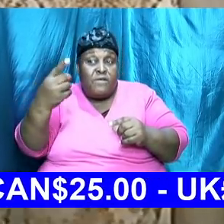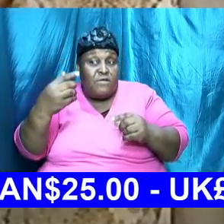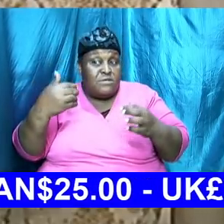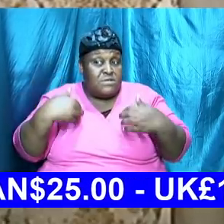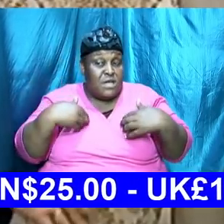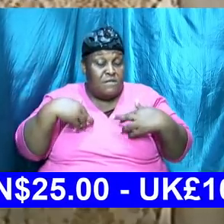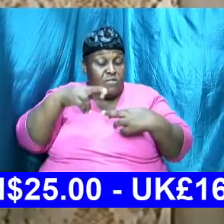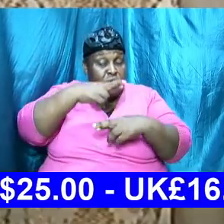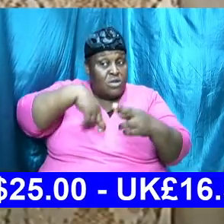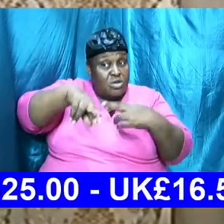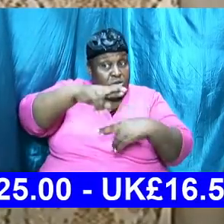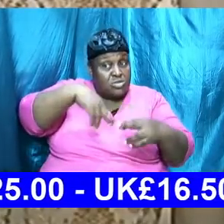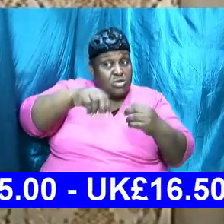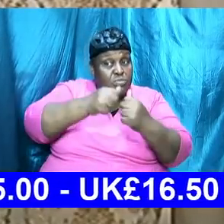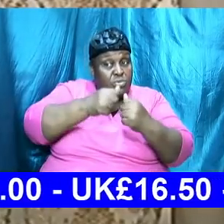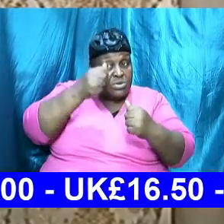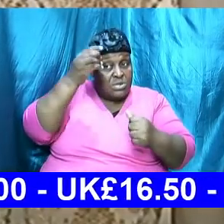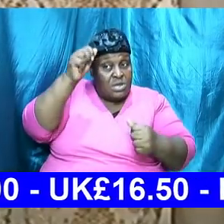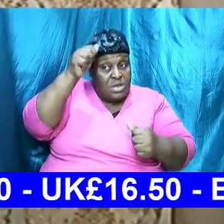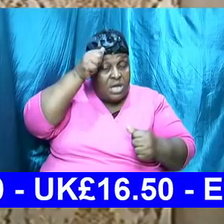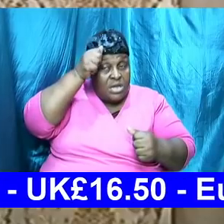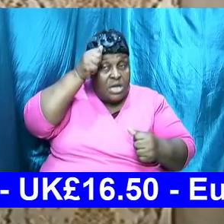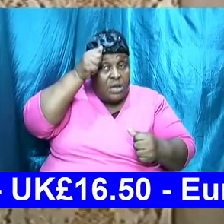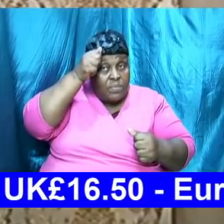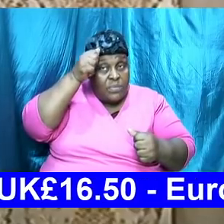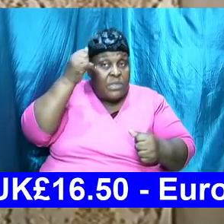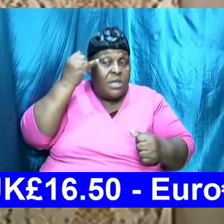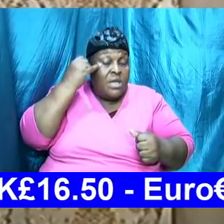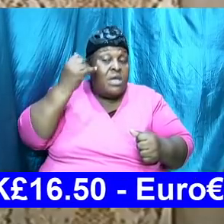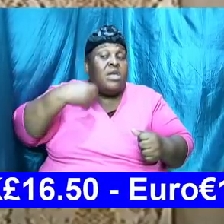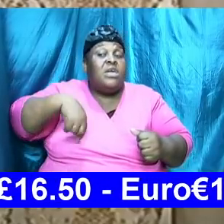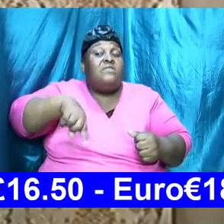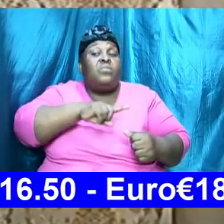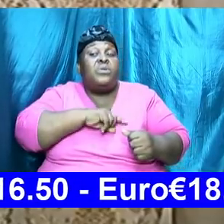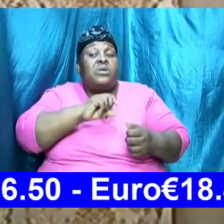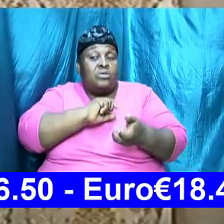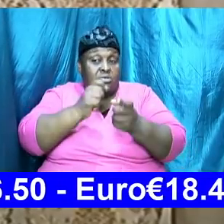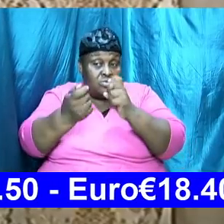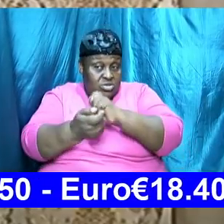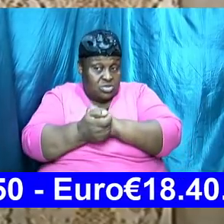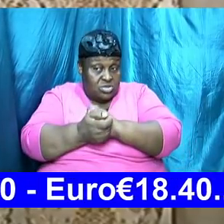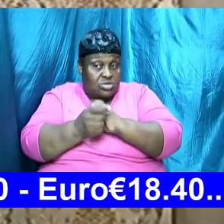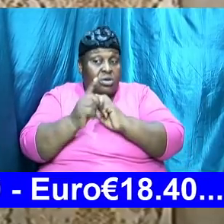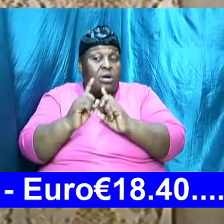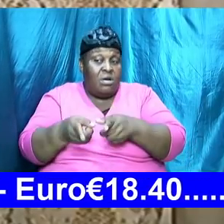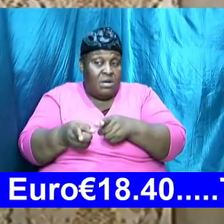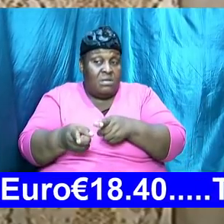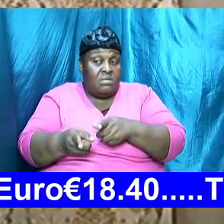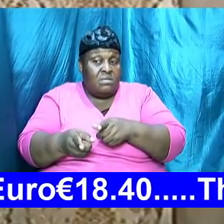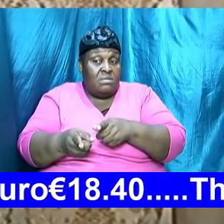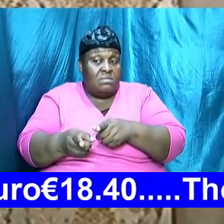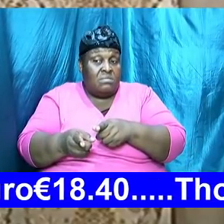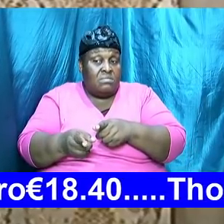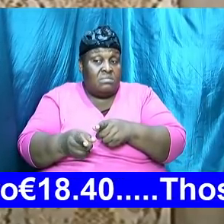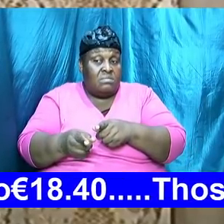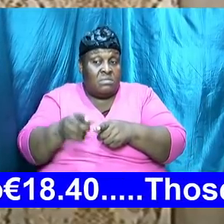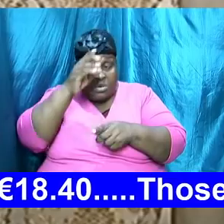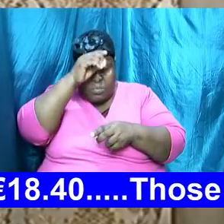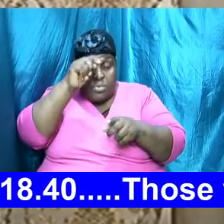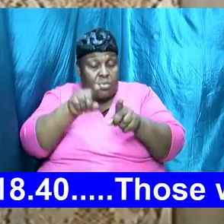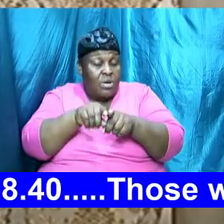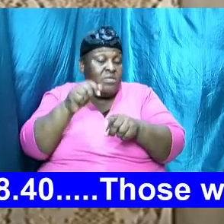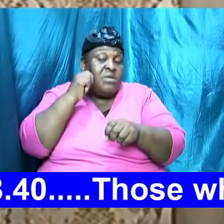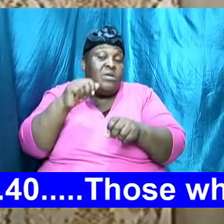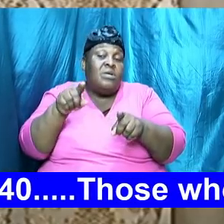with Adam if we change the order brothers and sisters we are